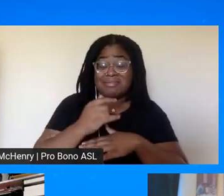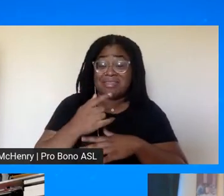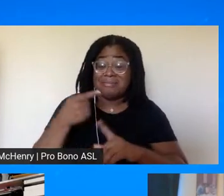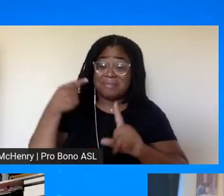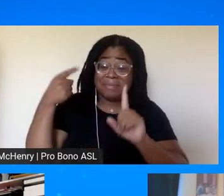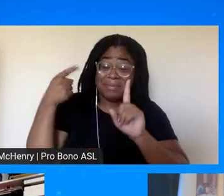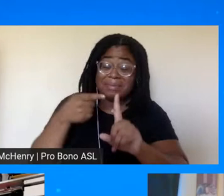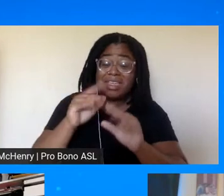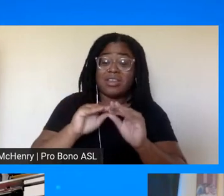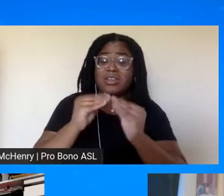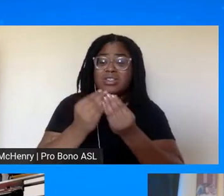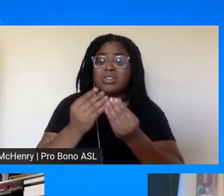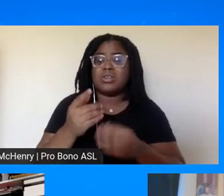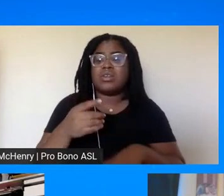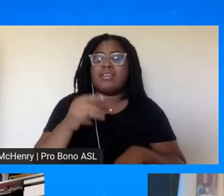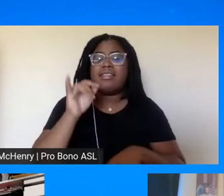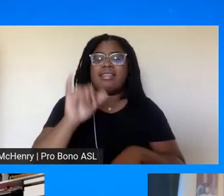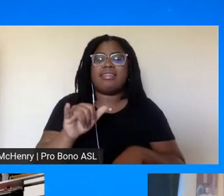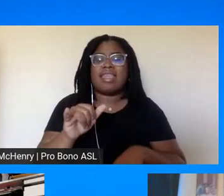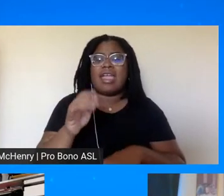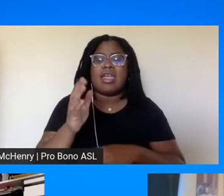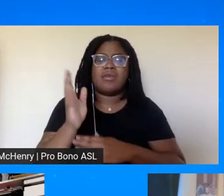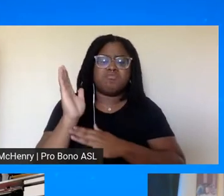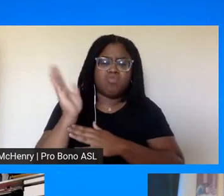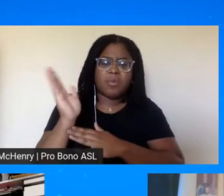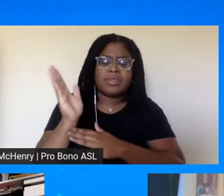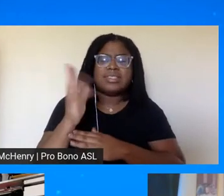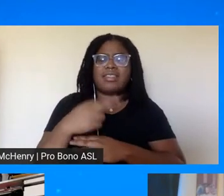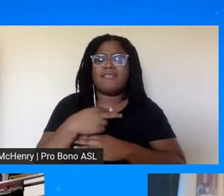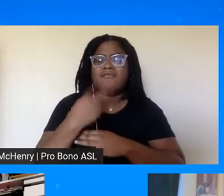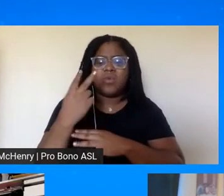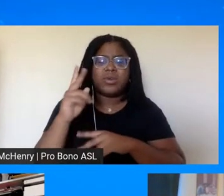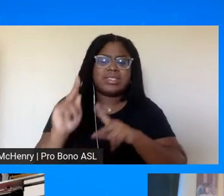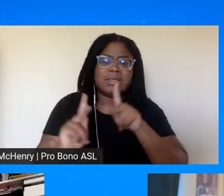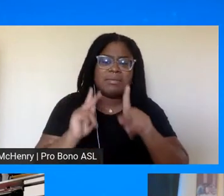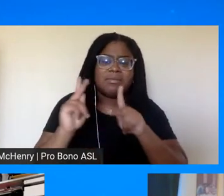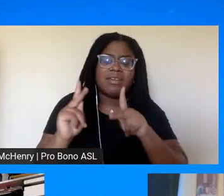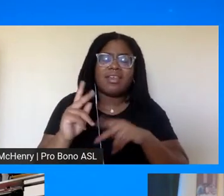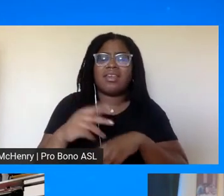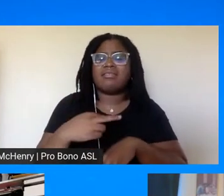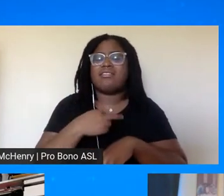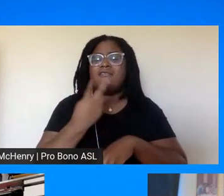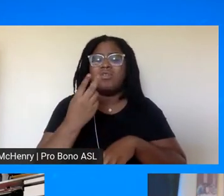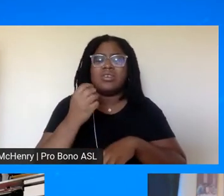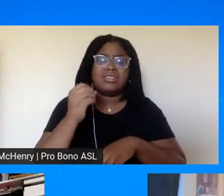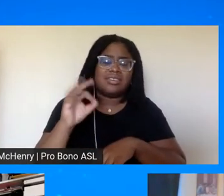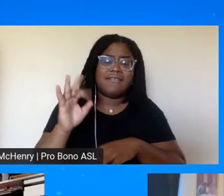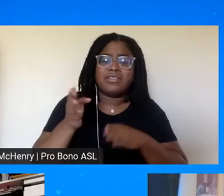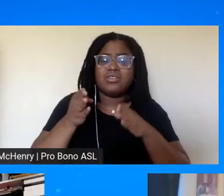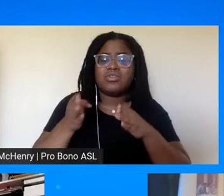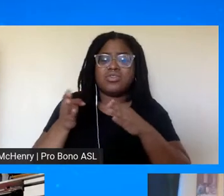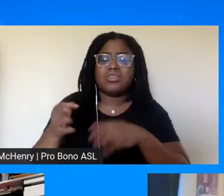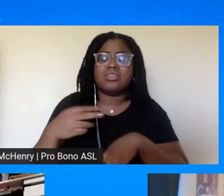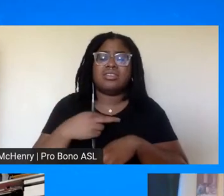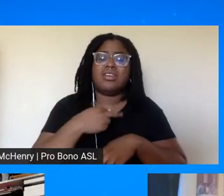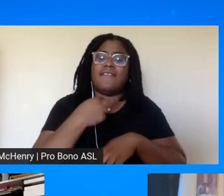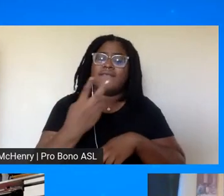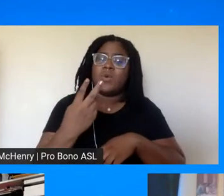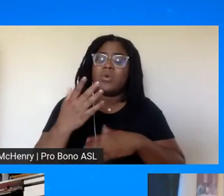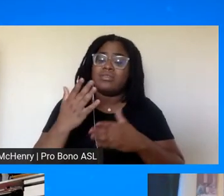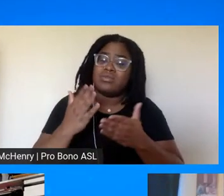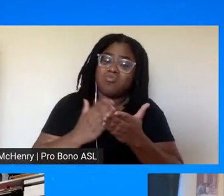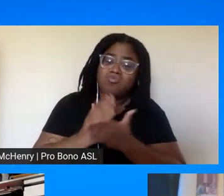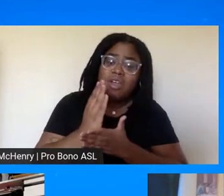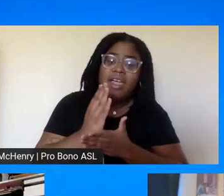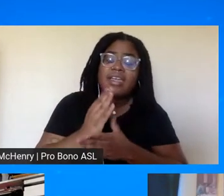that kind of represented uh the voice of the people the voice of the streets that represented civil rights at that